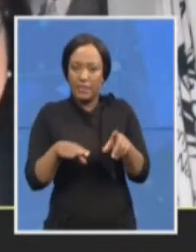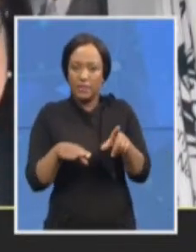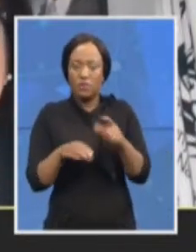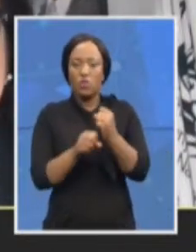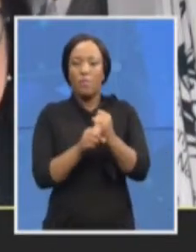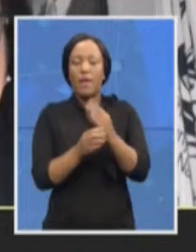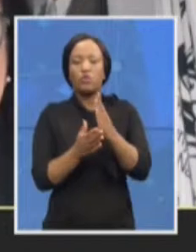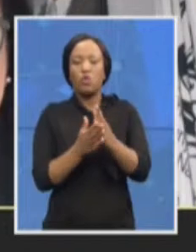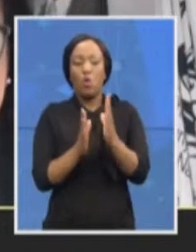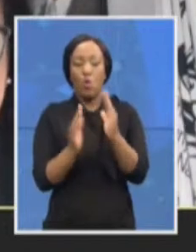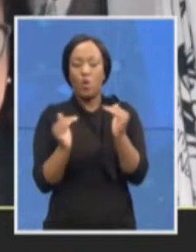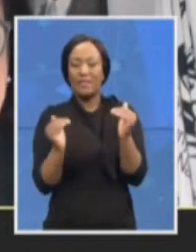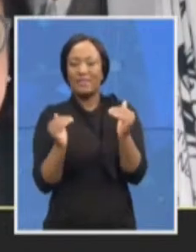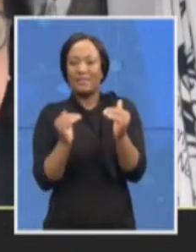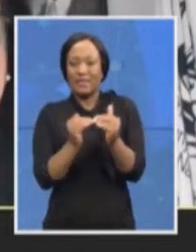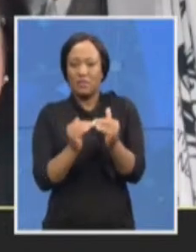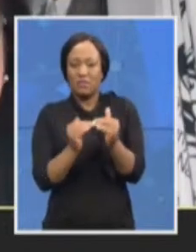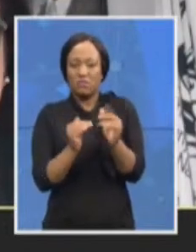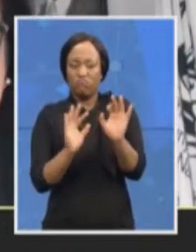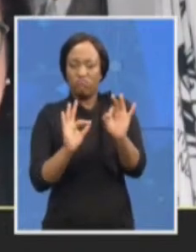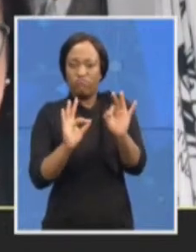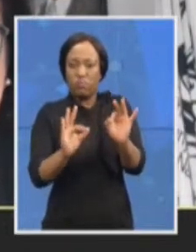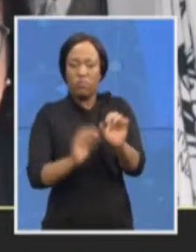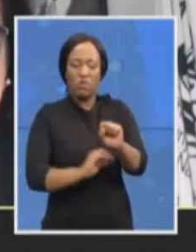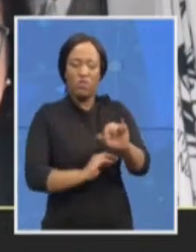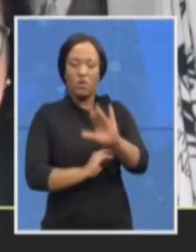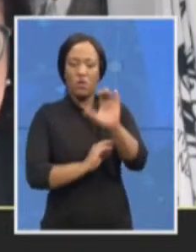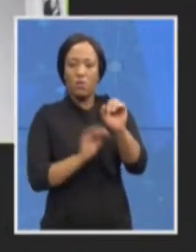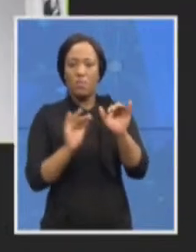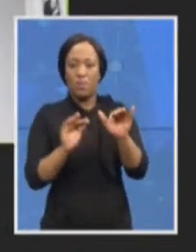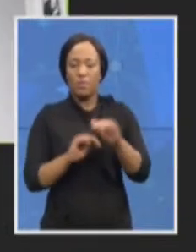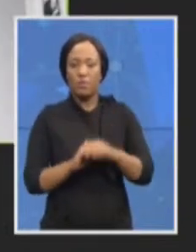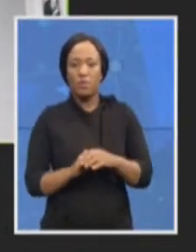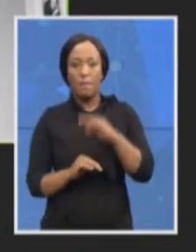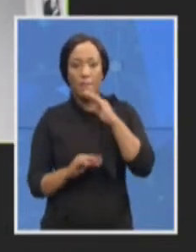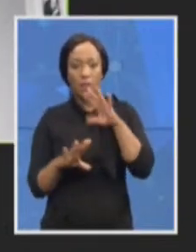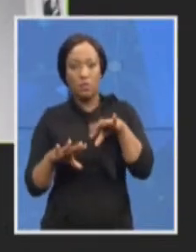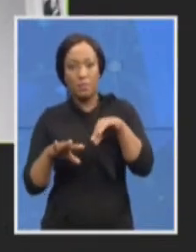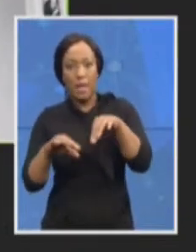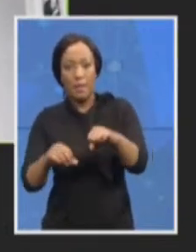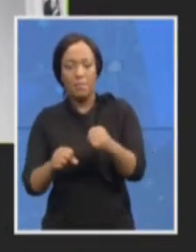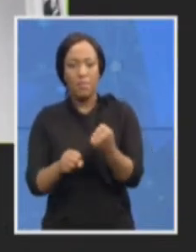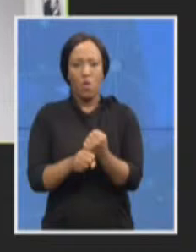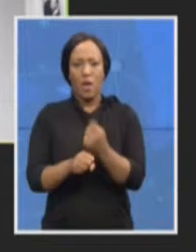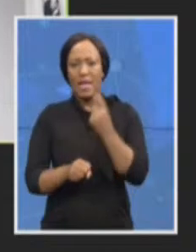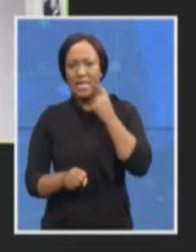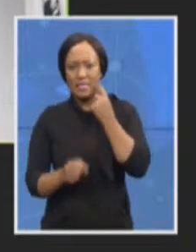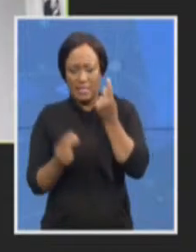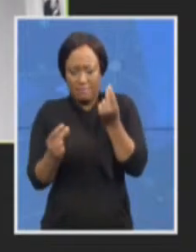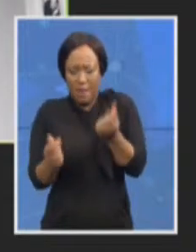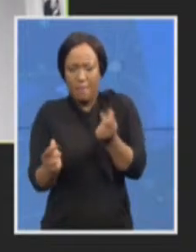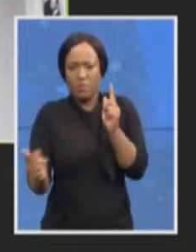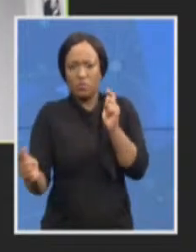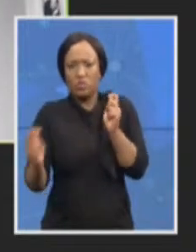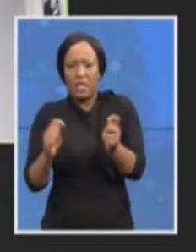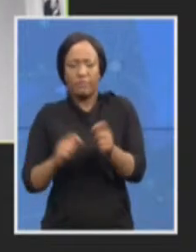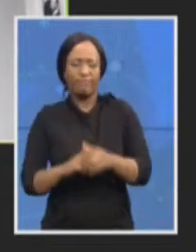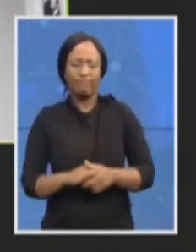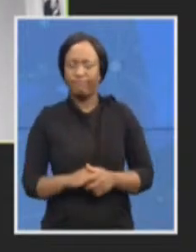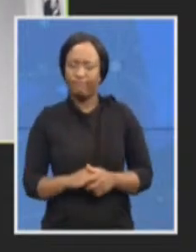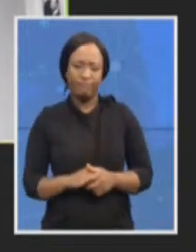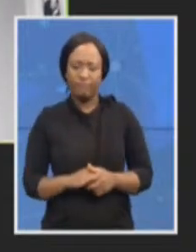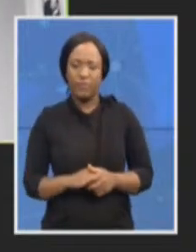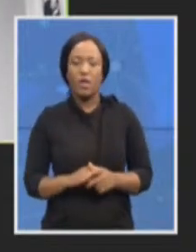Rebuilding was never going to be easy and it was never going to be quick. But it's important that South Africans know and understand this reality